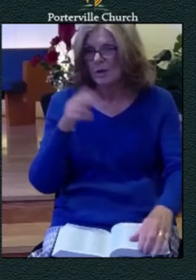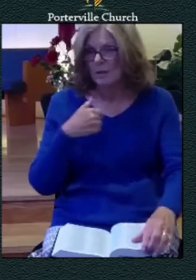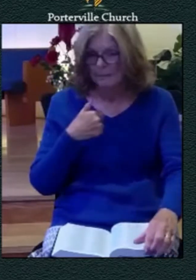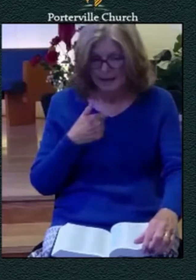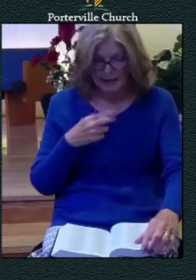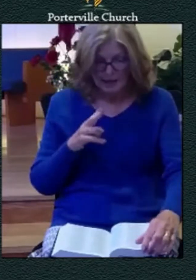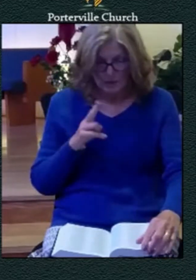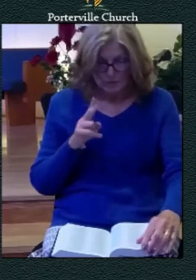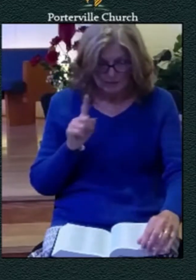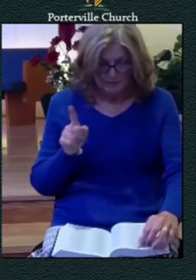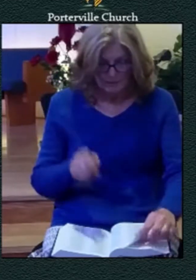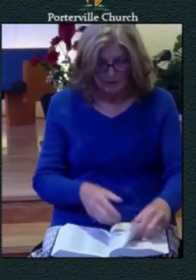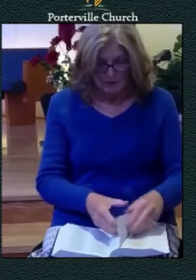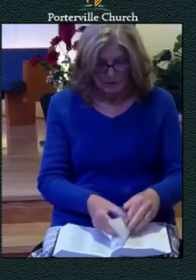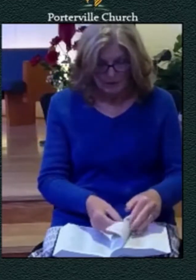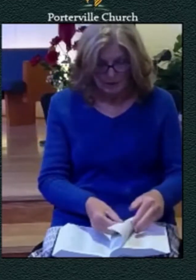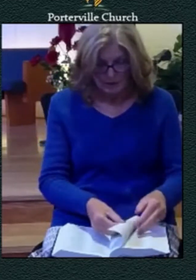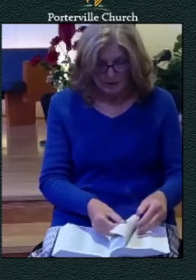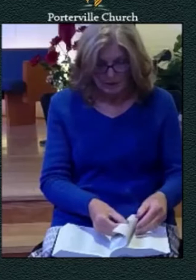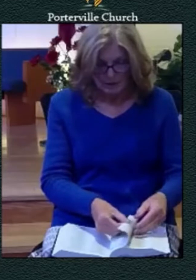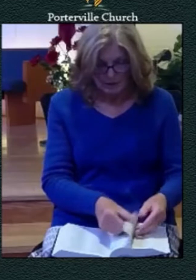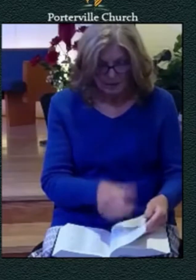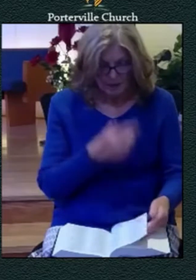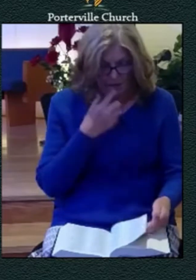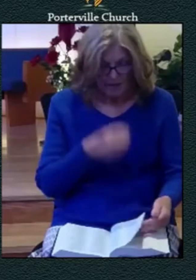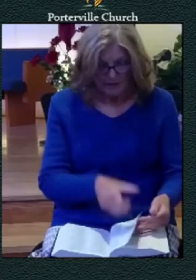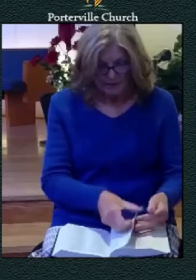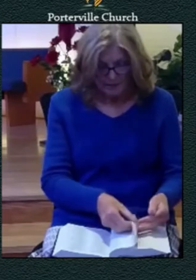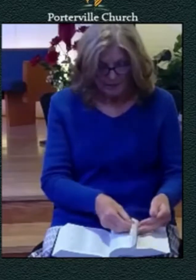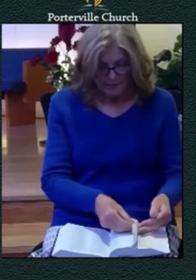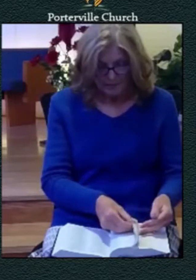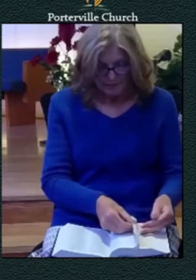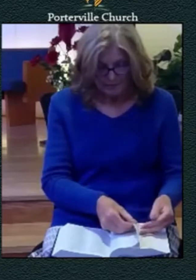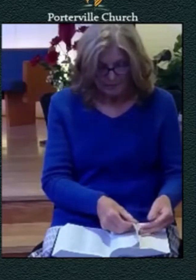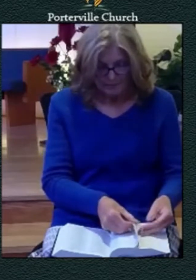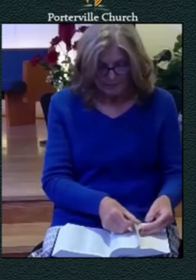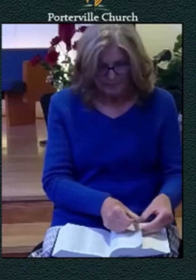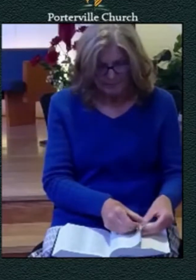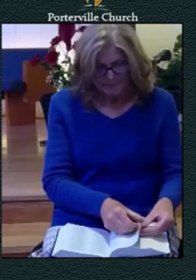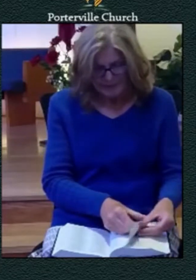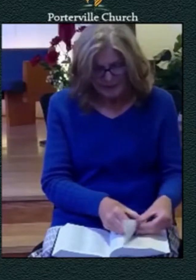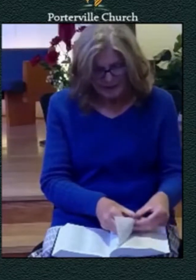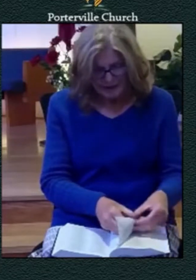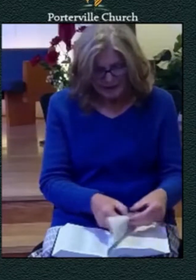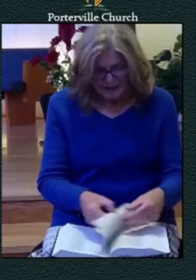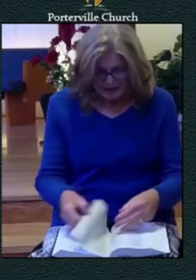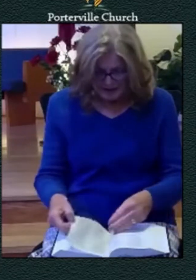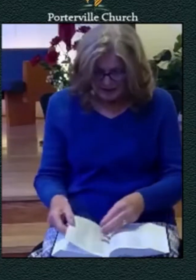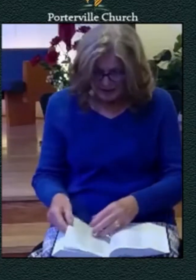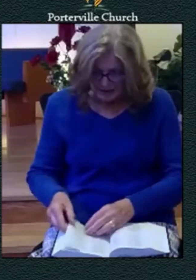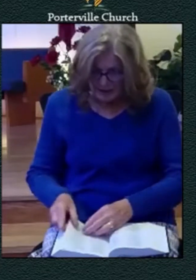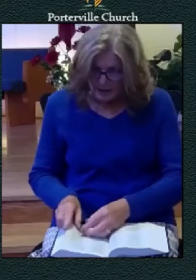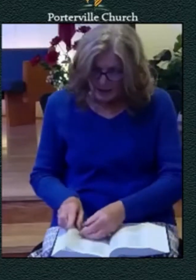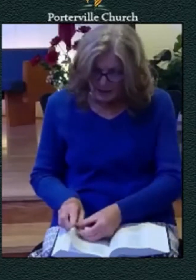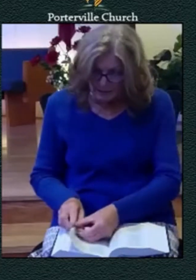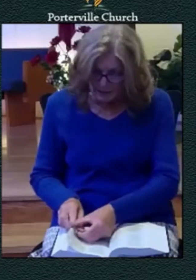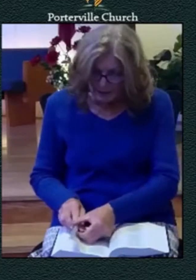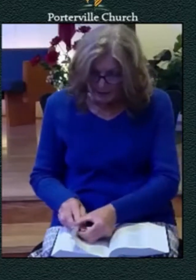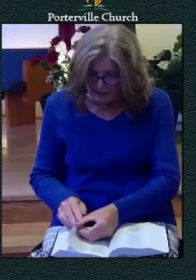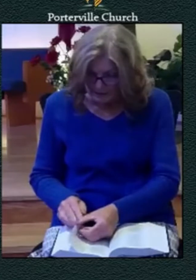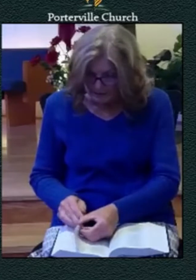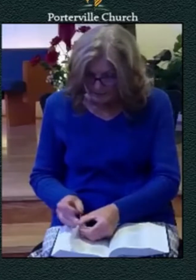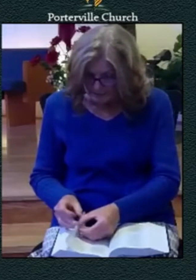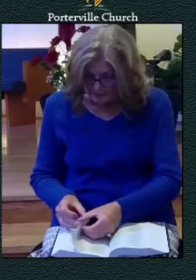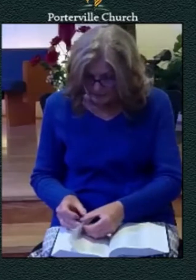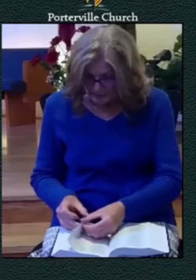your version may be different my own version is different but i think this is the most accurate translation and and here's how it